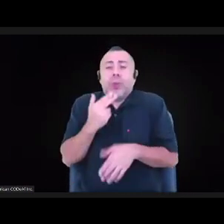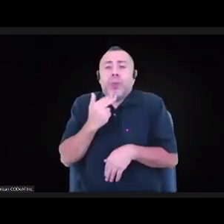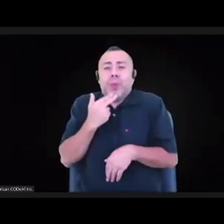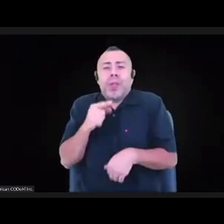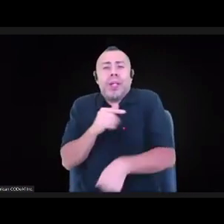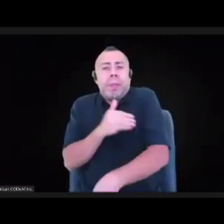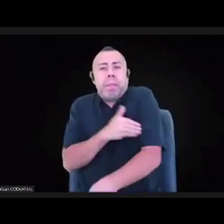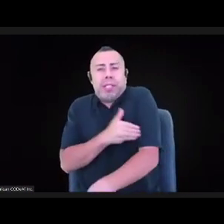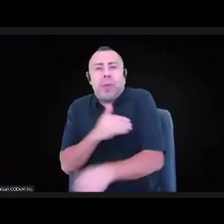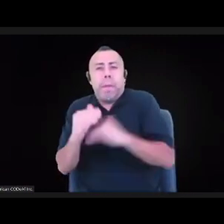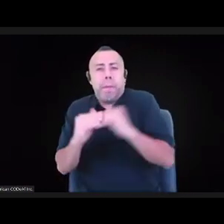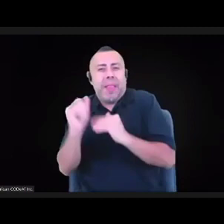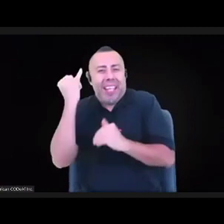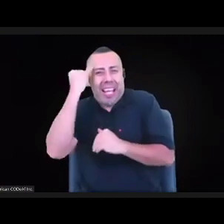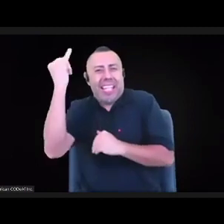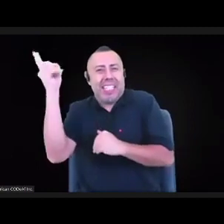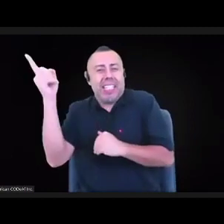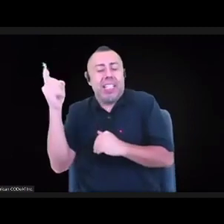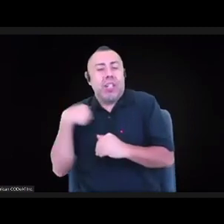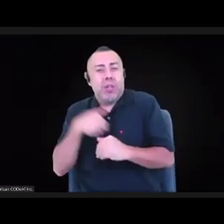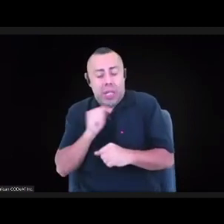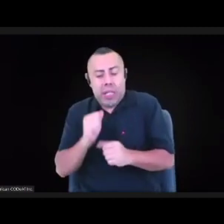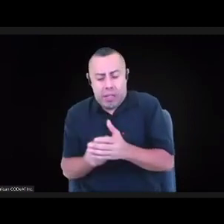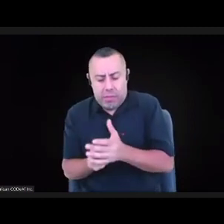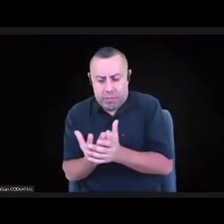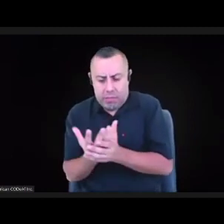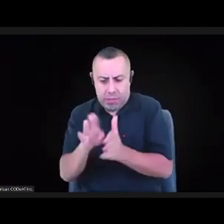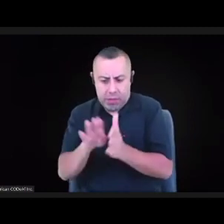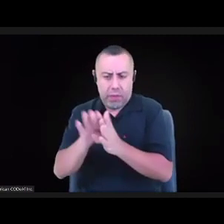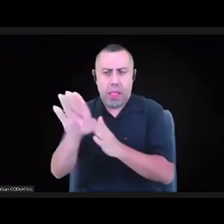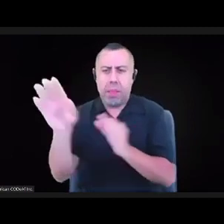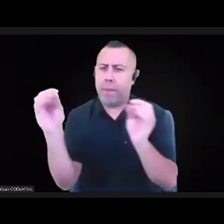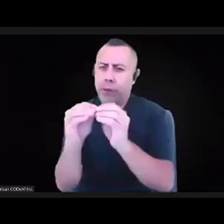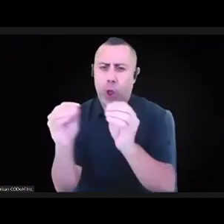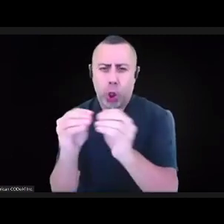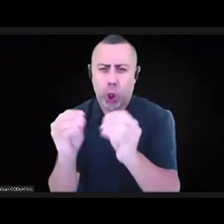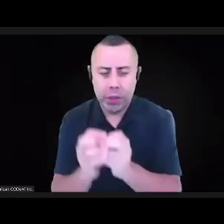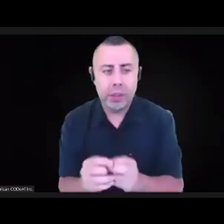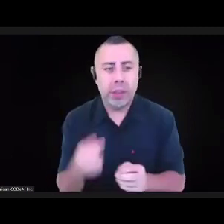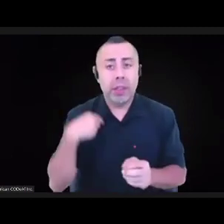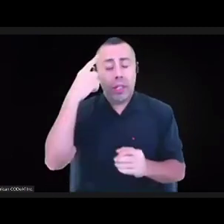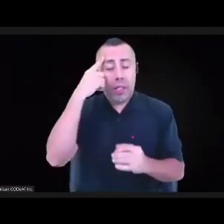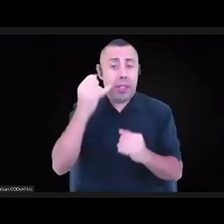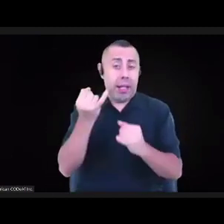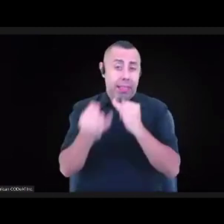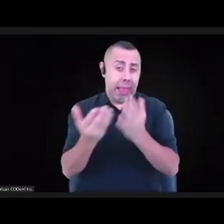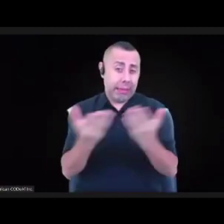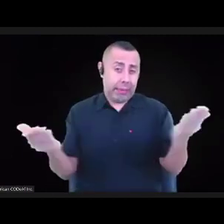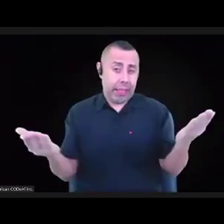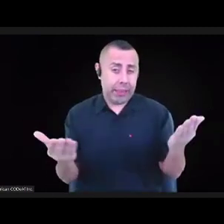further. I I think the last thing regarding this idea of how do we influence systems,